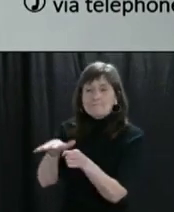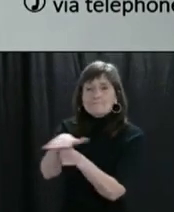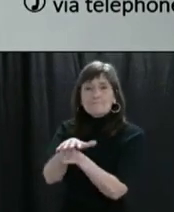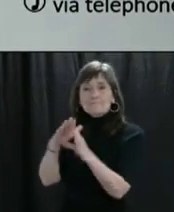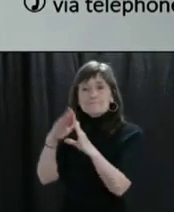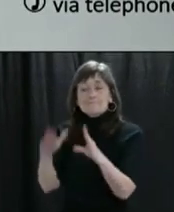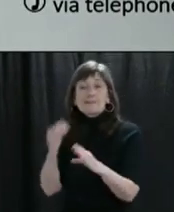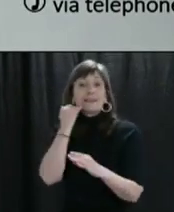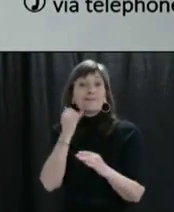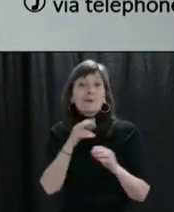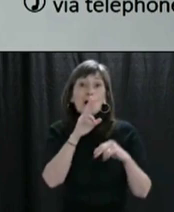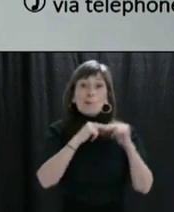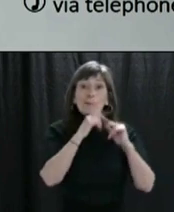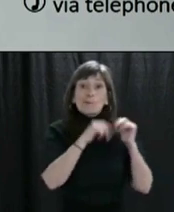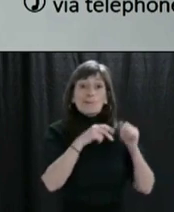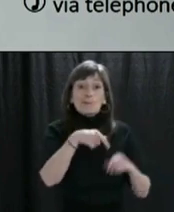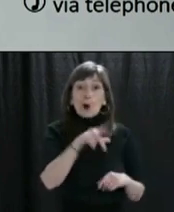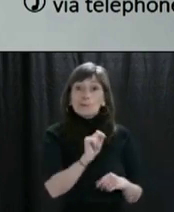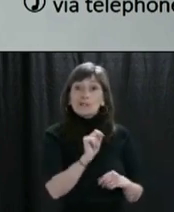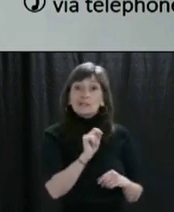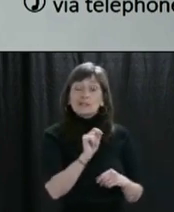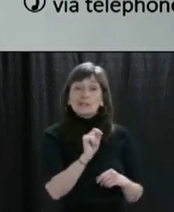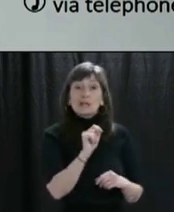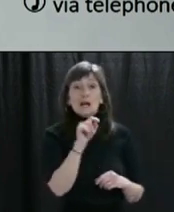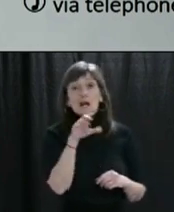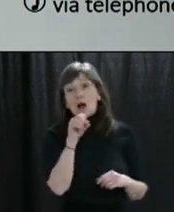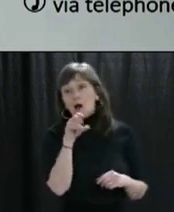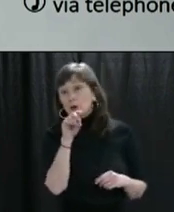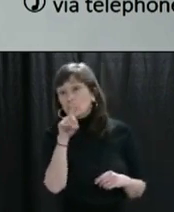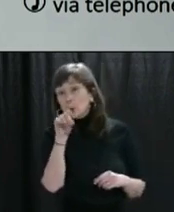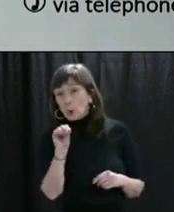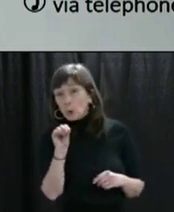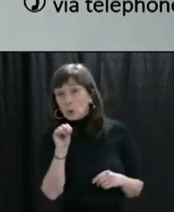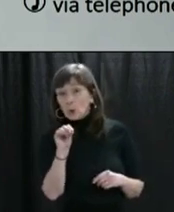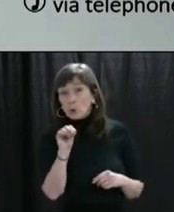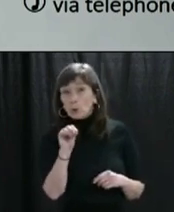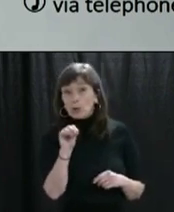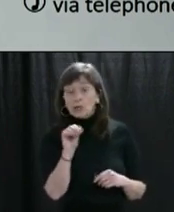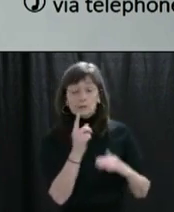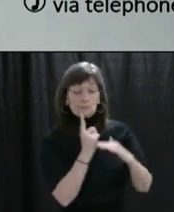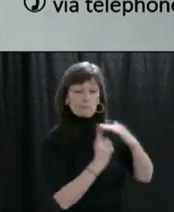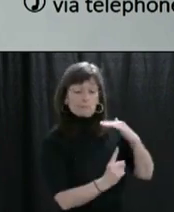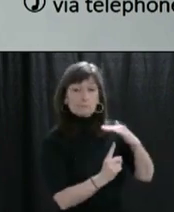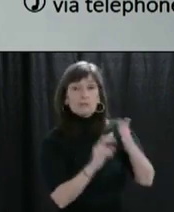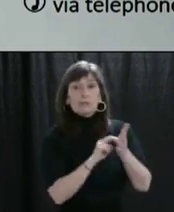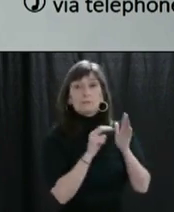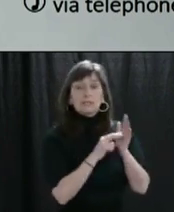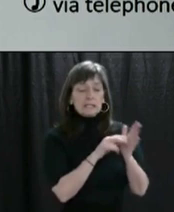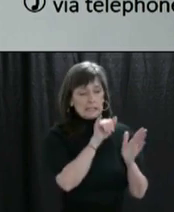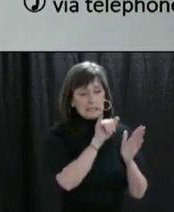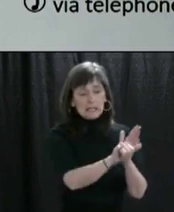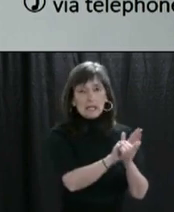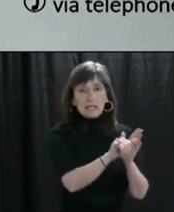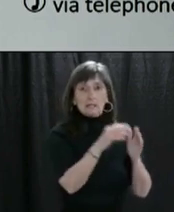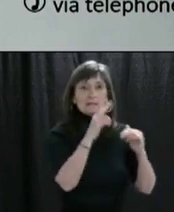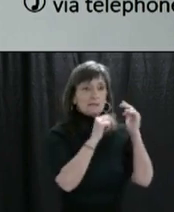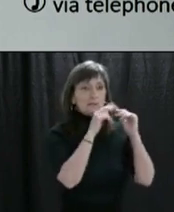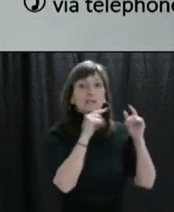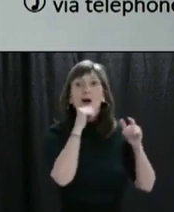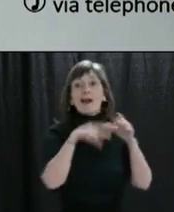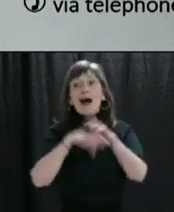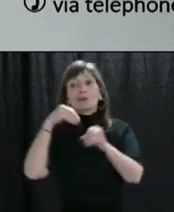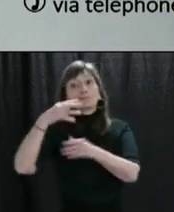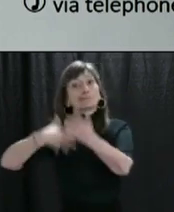or apartment, if you are self-isolating, you must stay in your own unit. You are not permitted in the common spaces of those buildings.